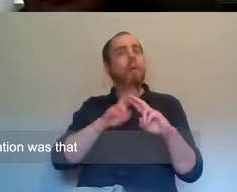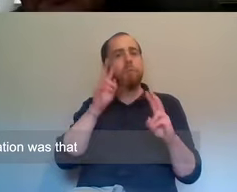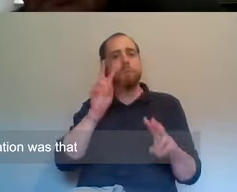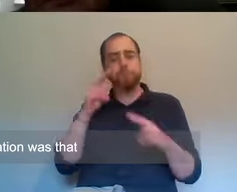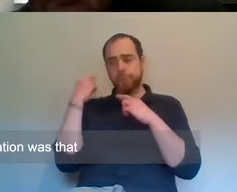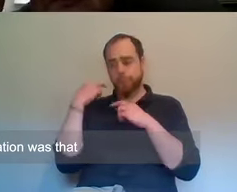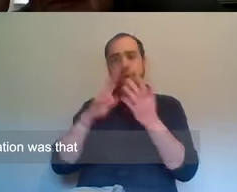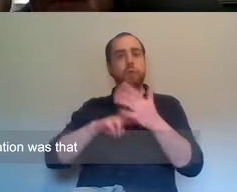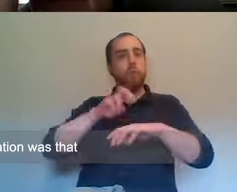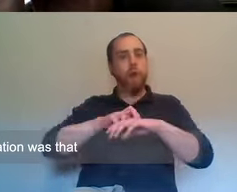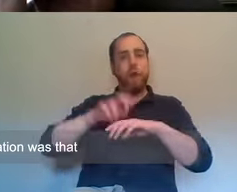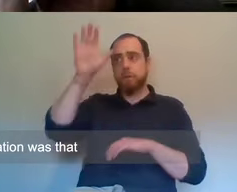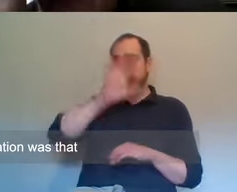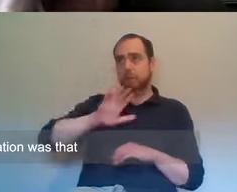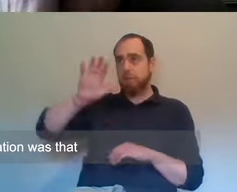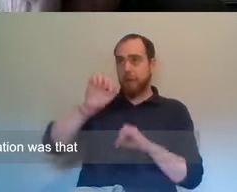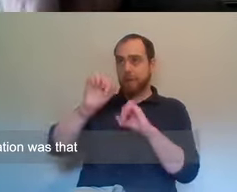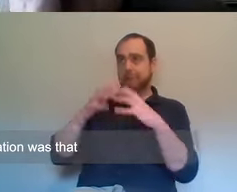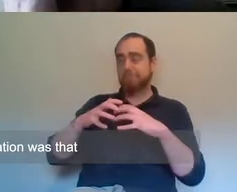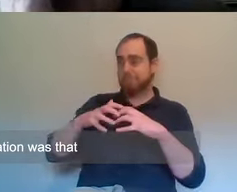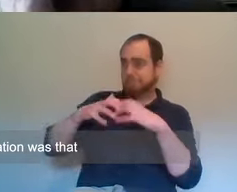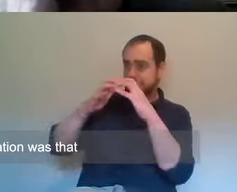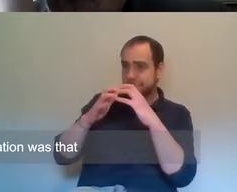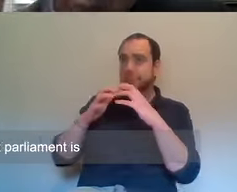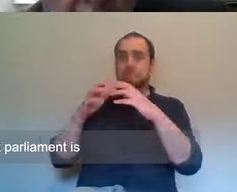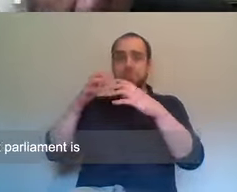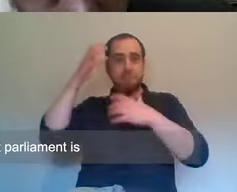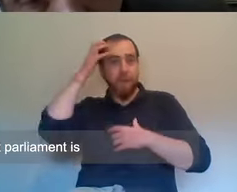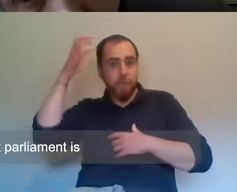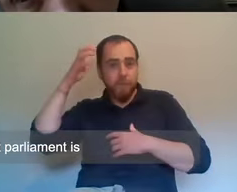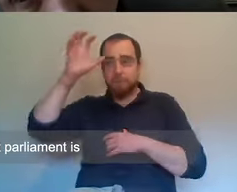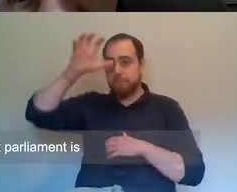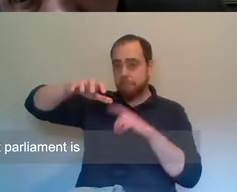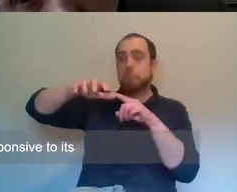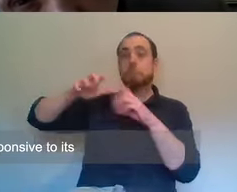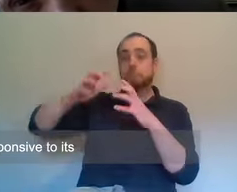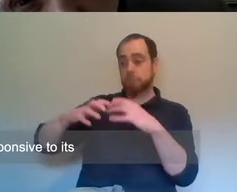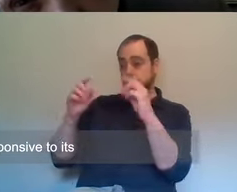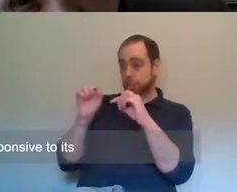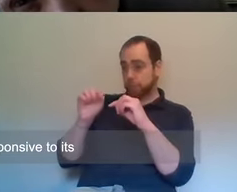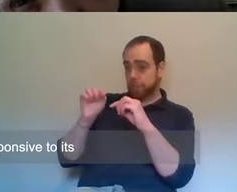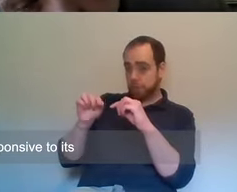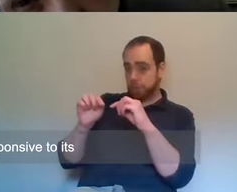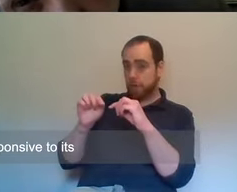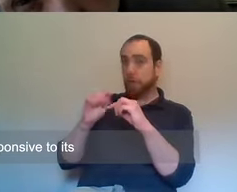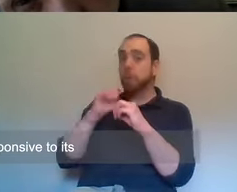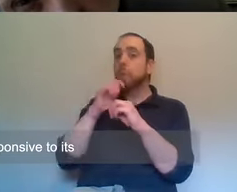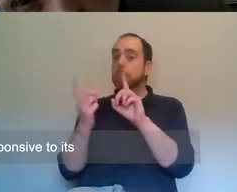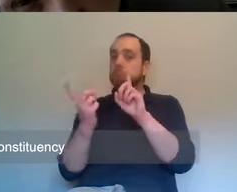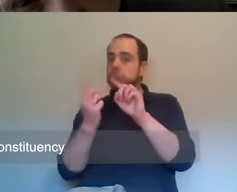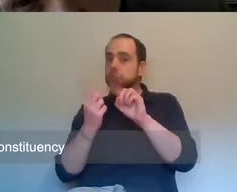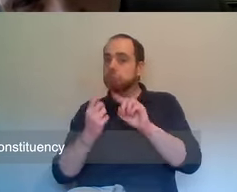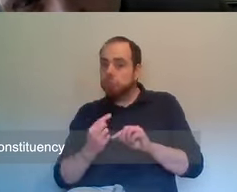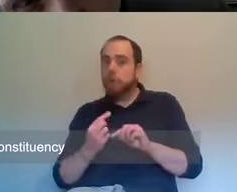the, the situation, the situation was that, with a parliament, that parliament is going to be very responsive to its, its, its